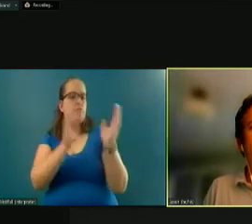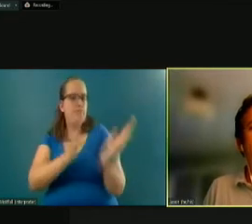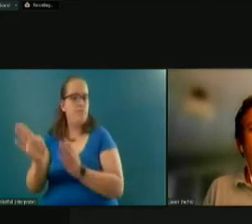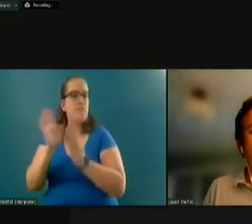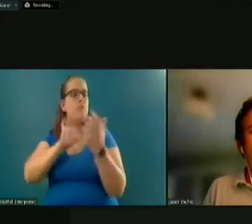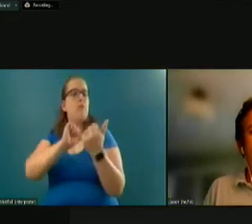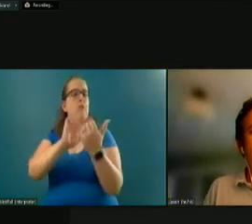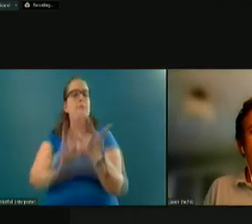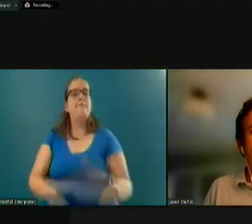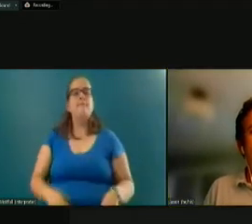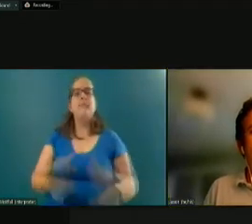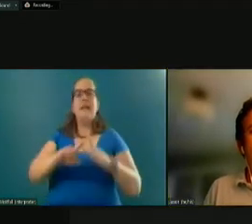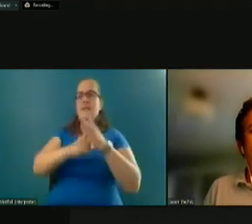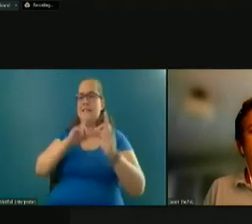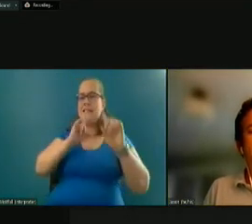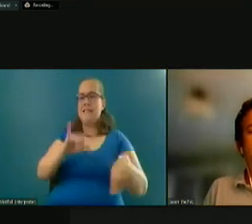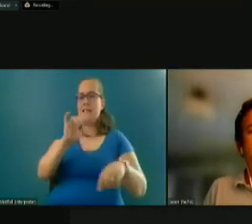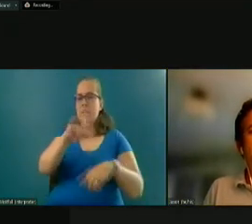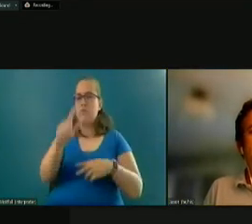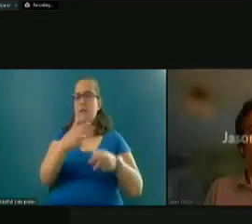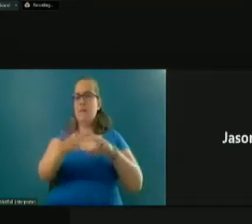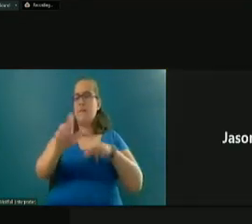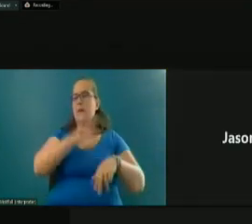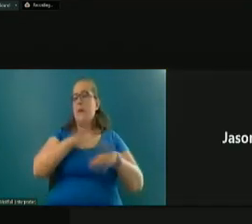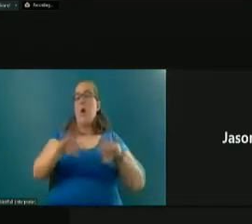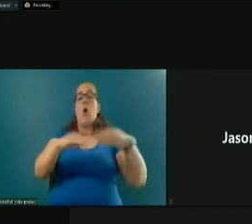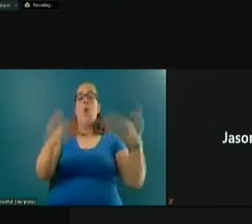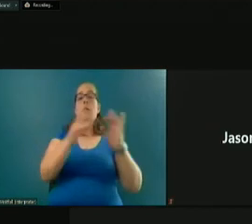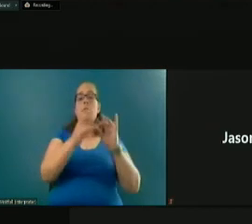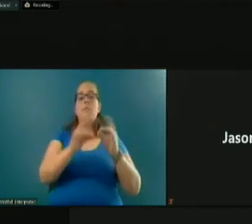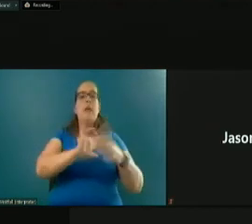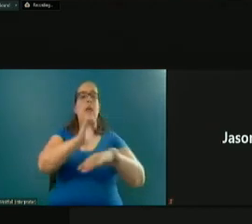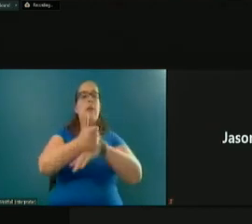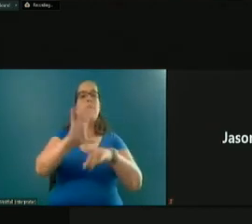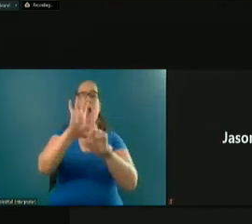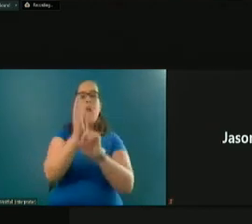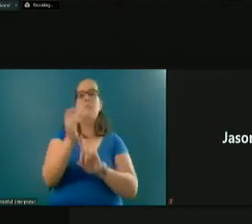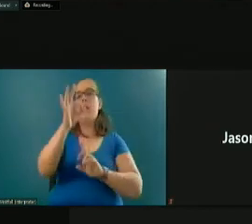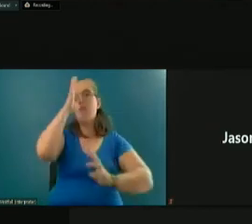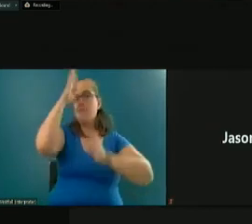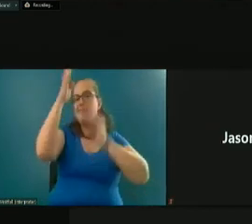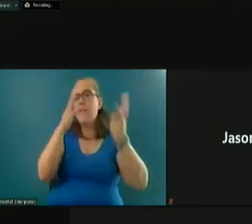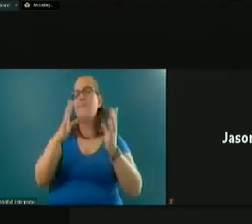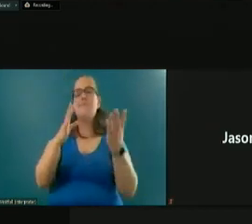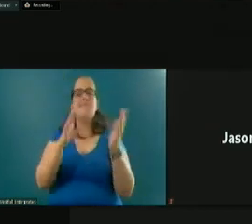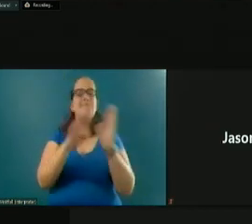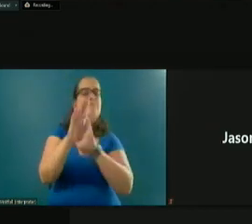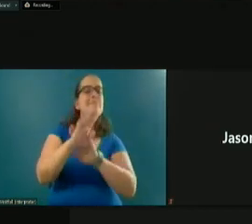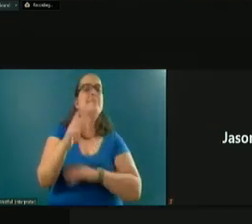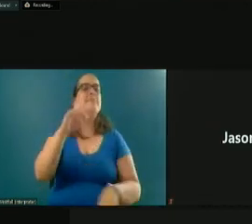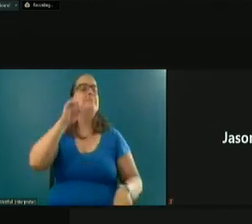I started to answer this question briefly in my opening remarks by establishing a culture of innovation and creativity, and I think that's